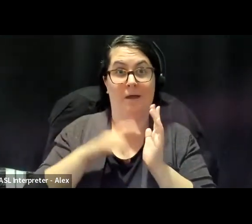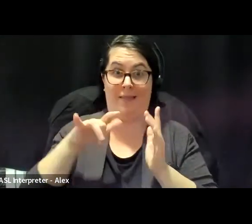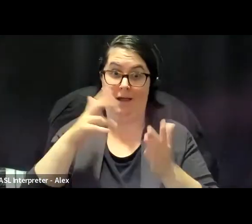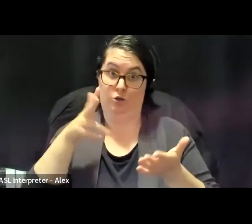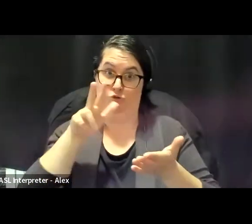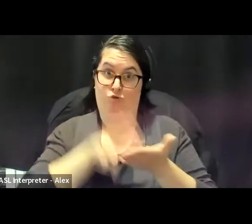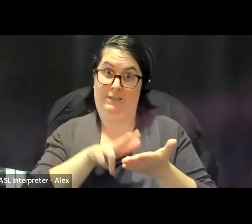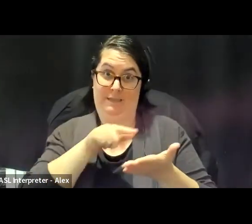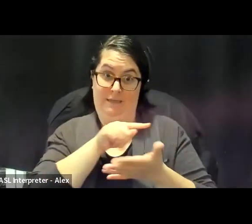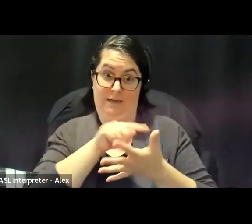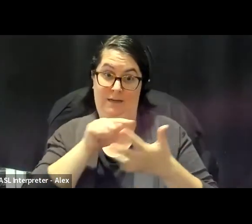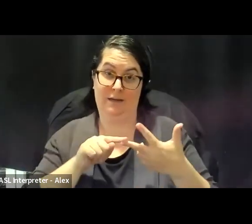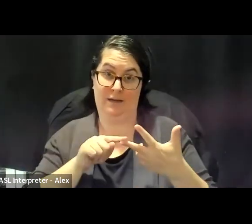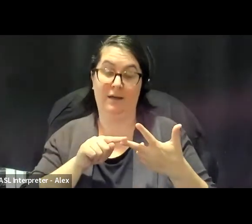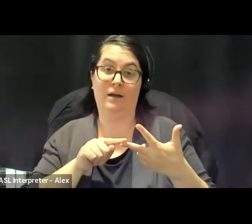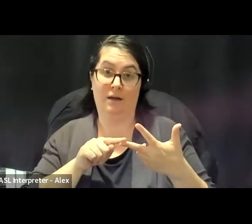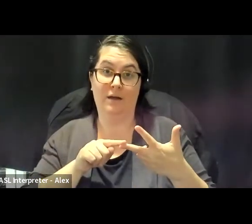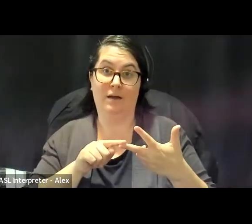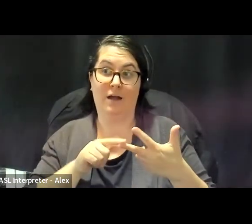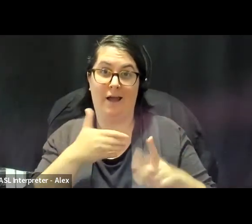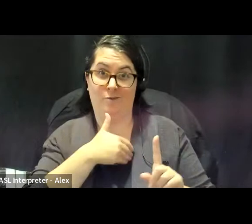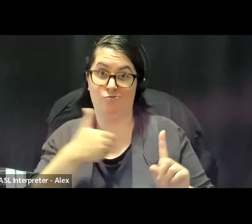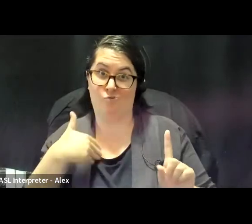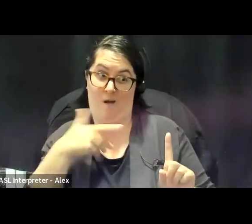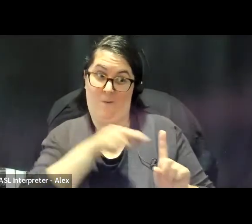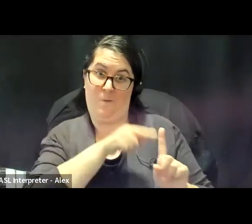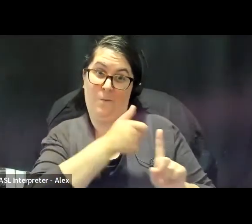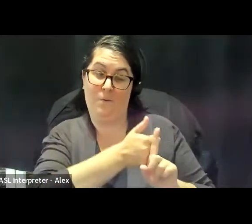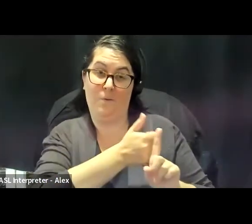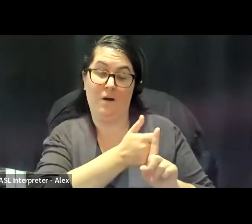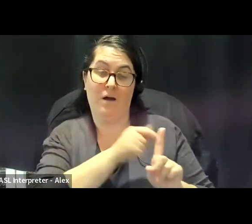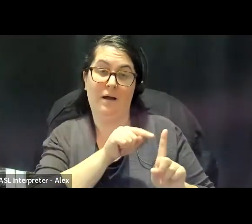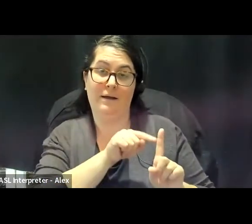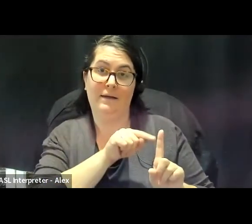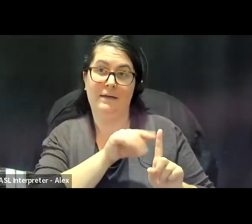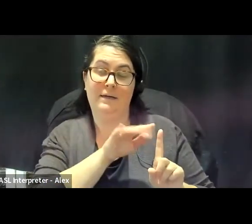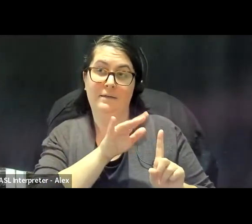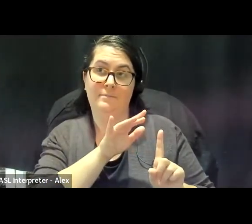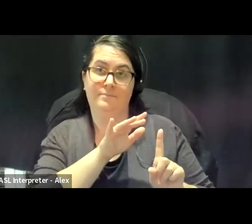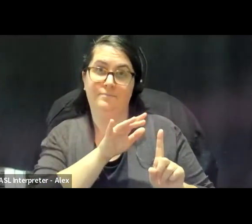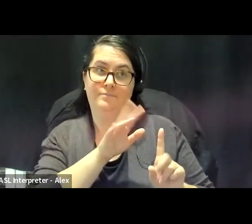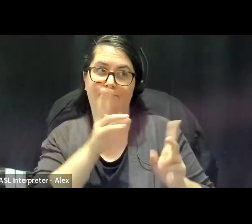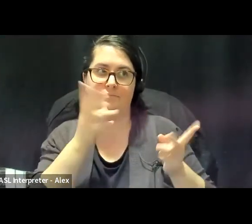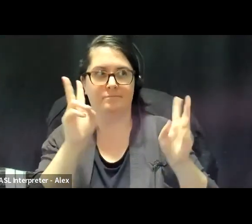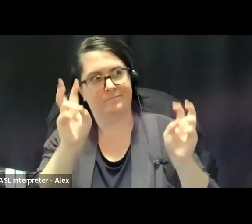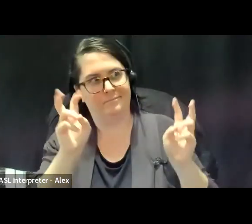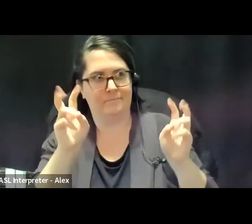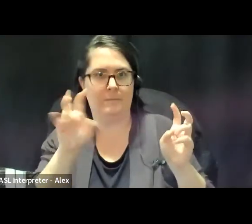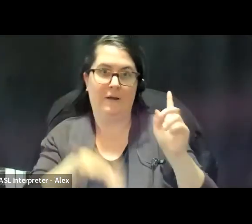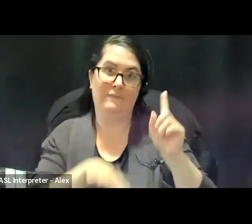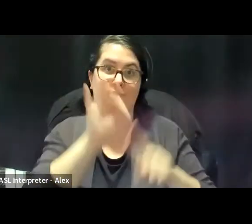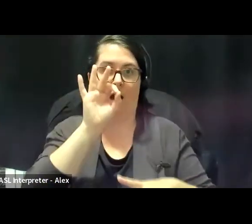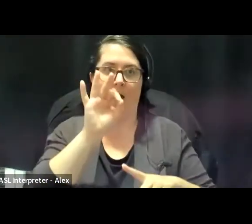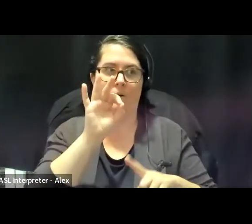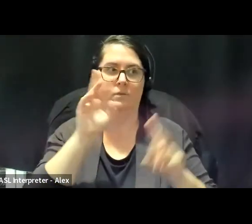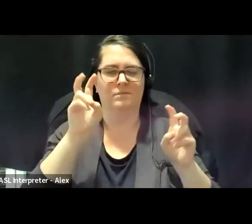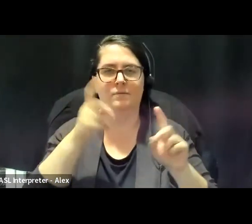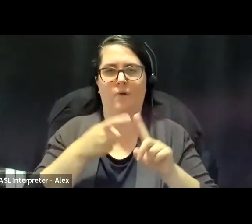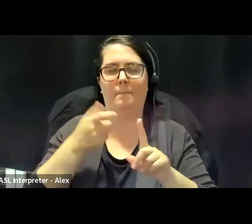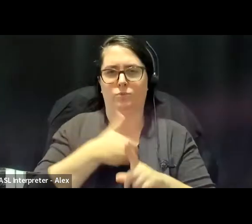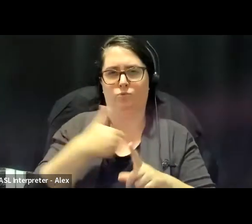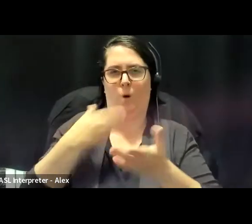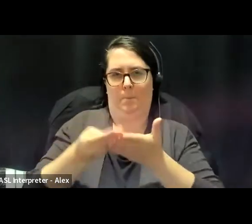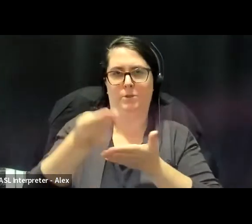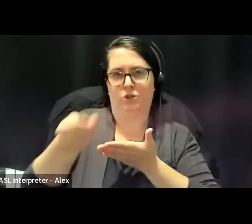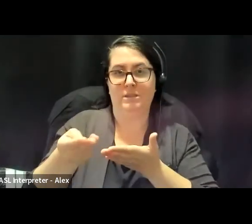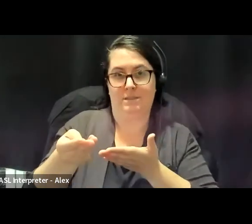Toronto itself was, was, I guess, founded based on the Toronto purchase, which